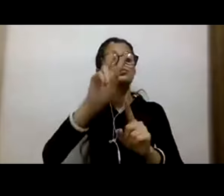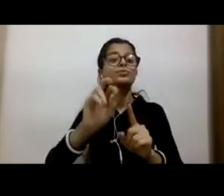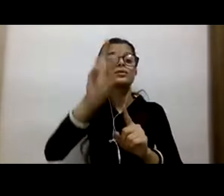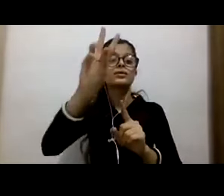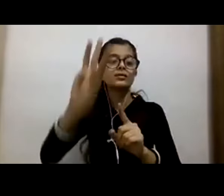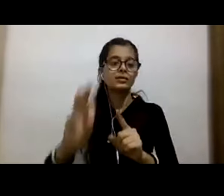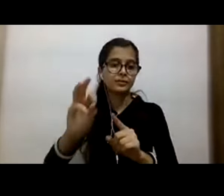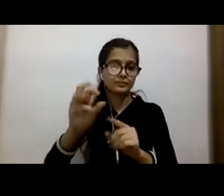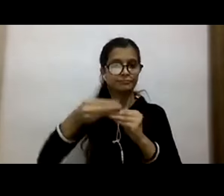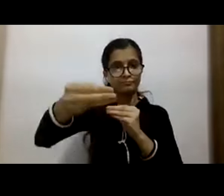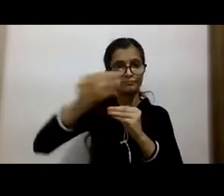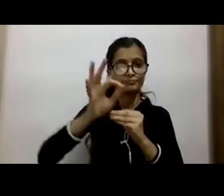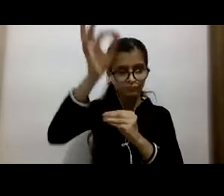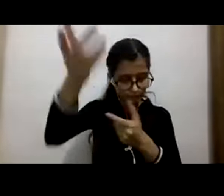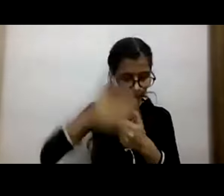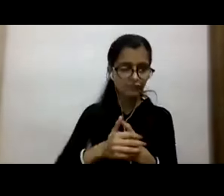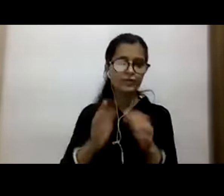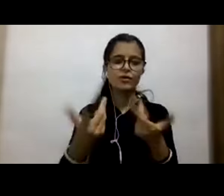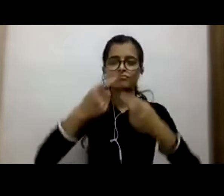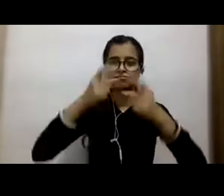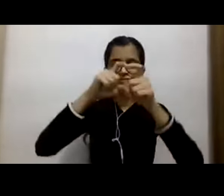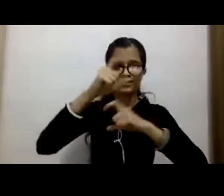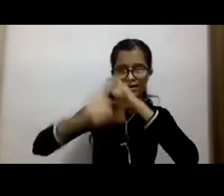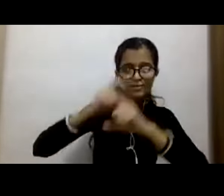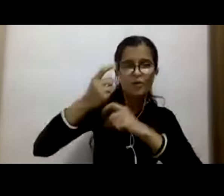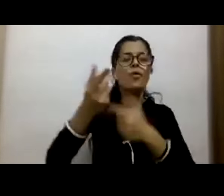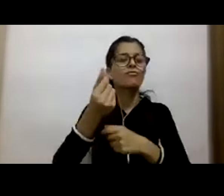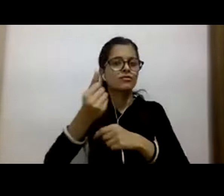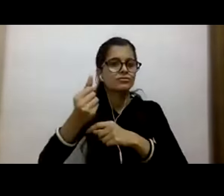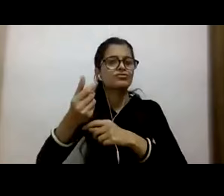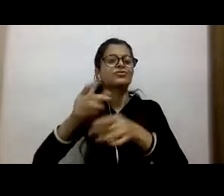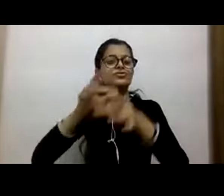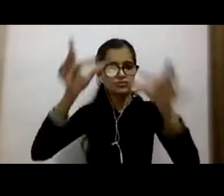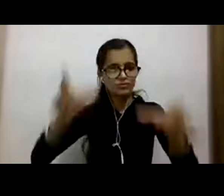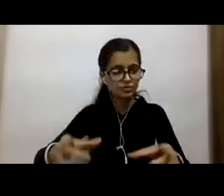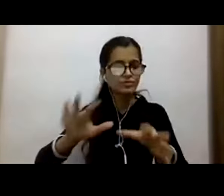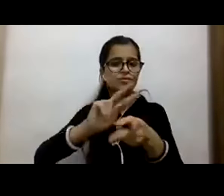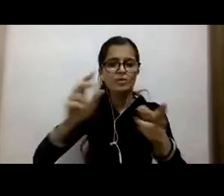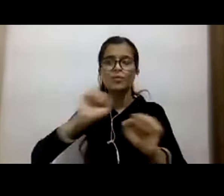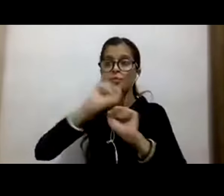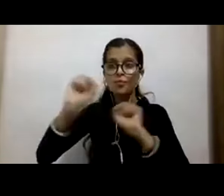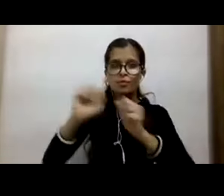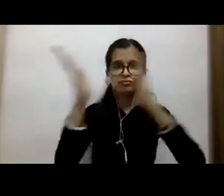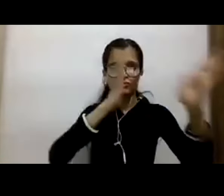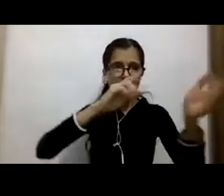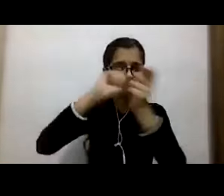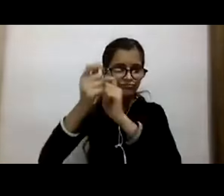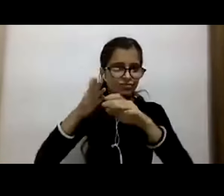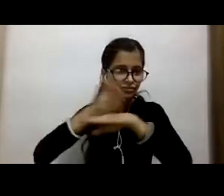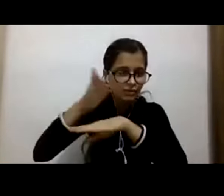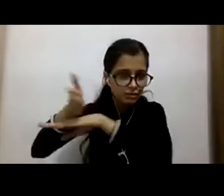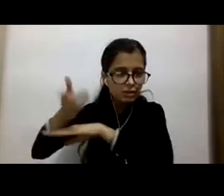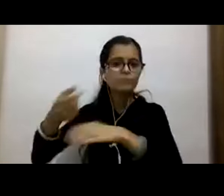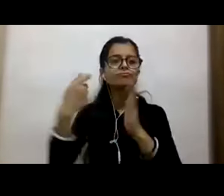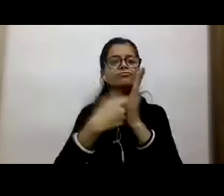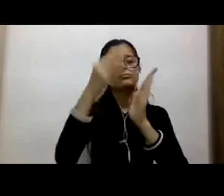legislation to require all listed companies and large financial institutions to report on their climate-related risks so you know where